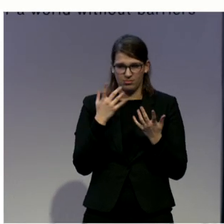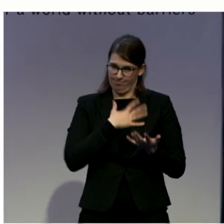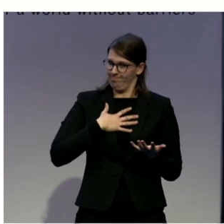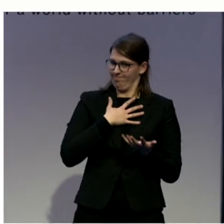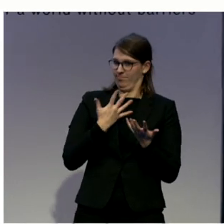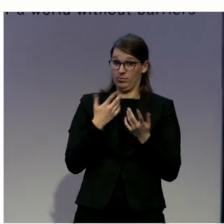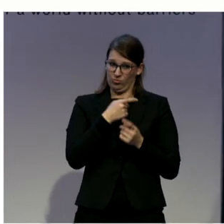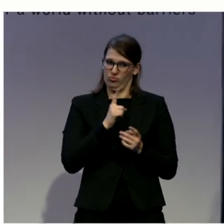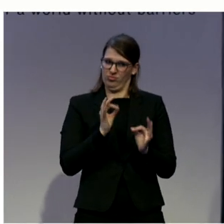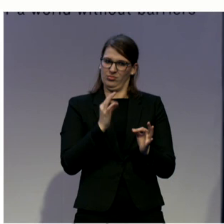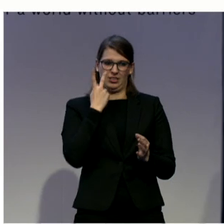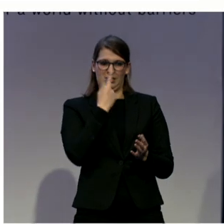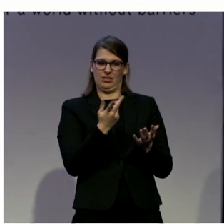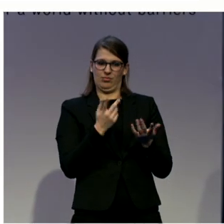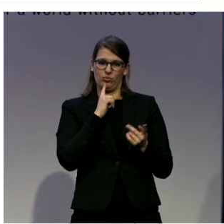age.